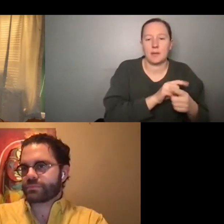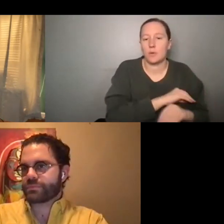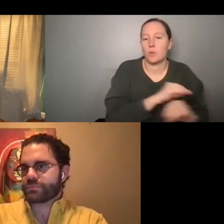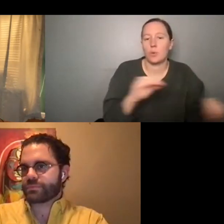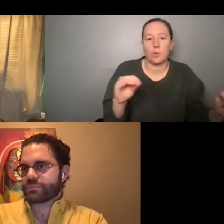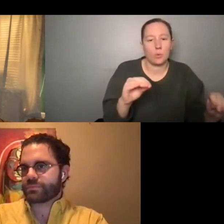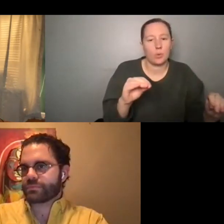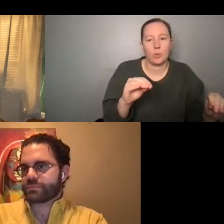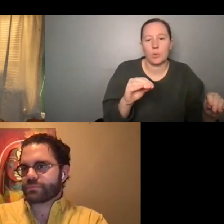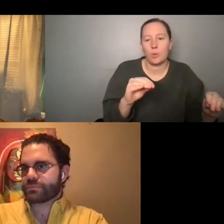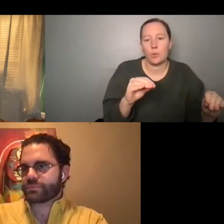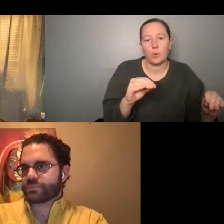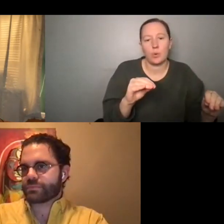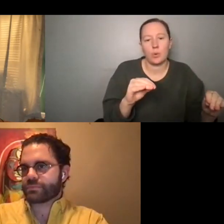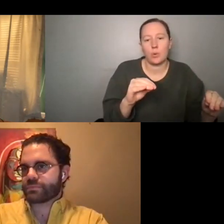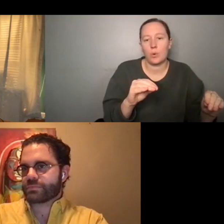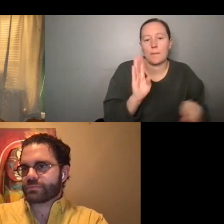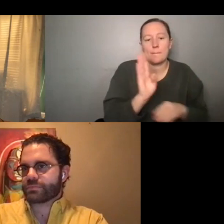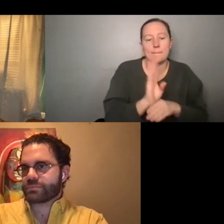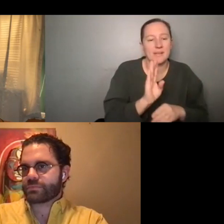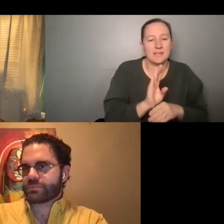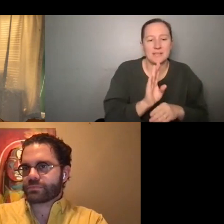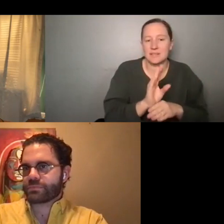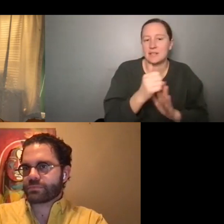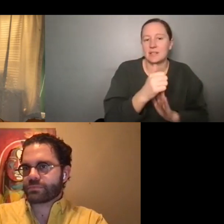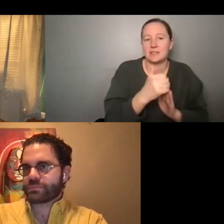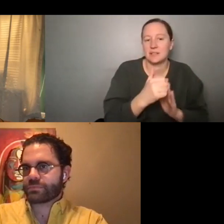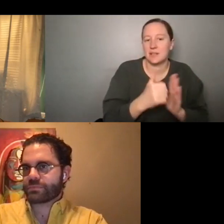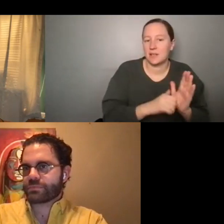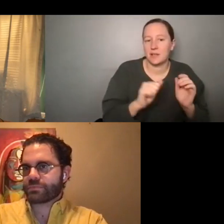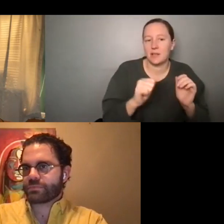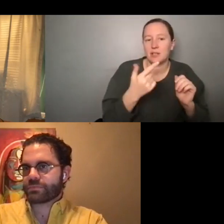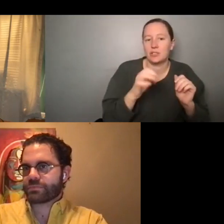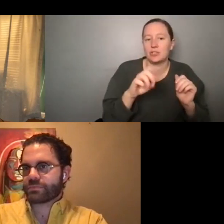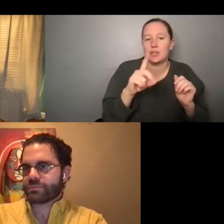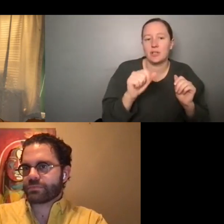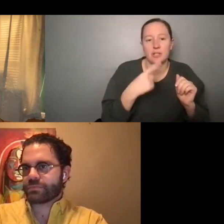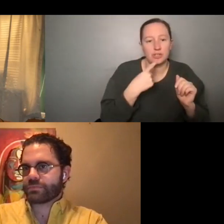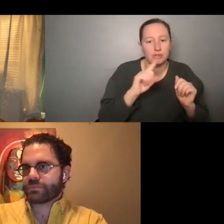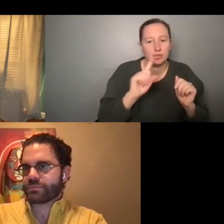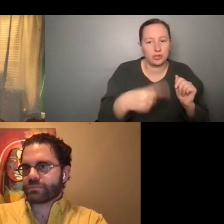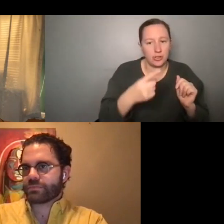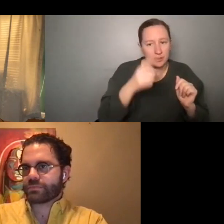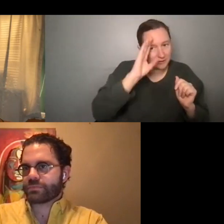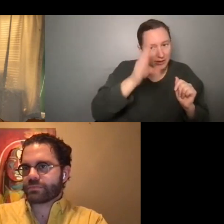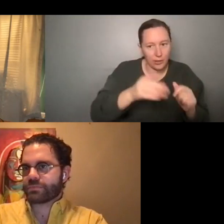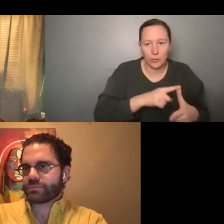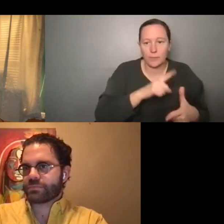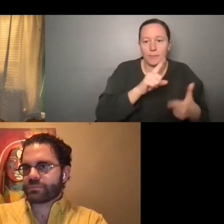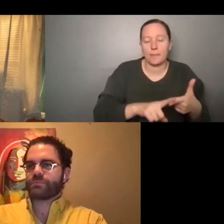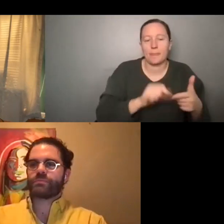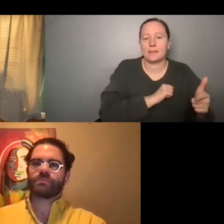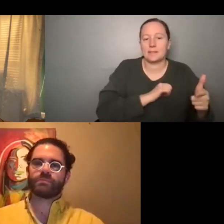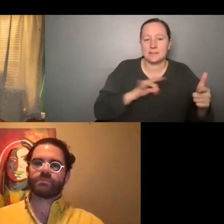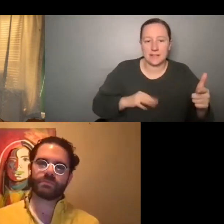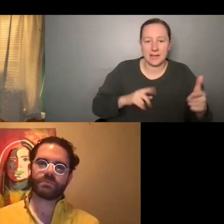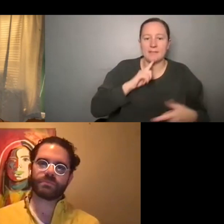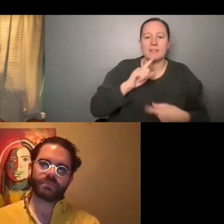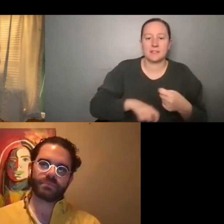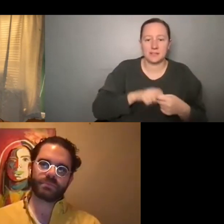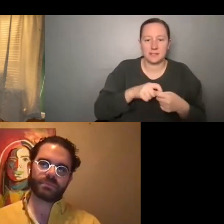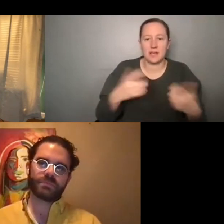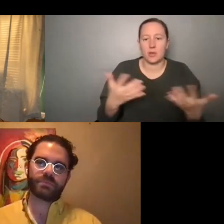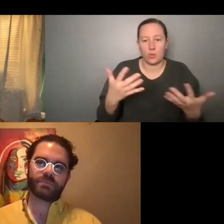like overall business agenda. You're just saying hello. Staffing is exactly what it sounds like.